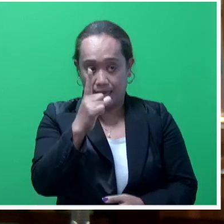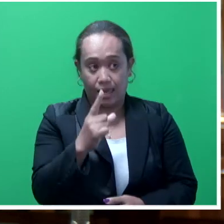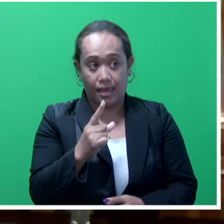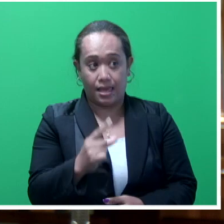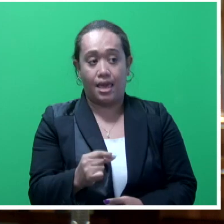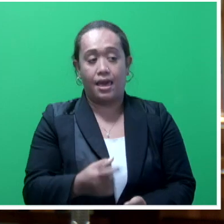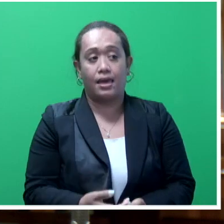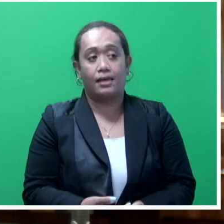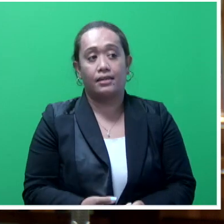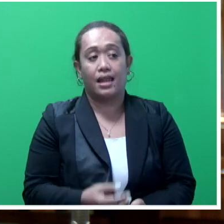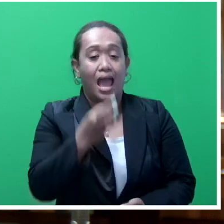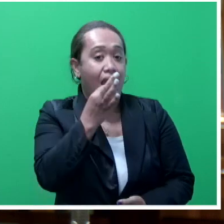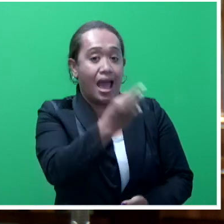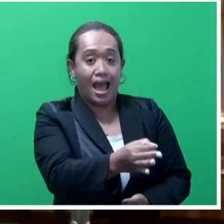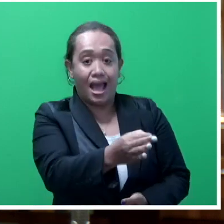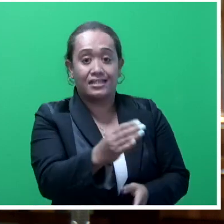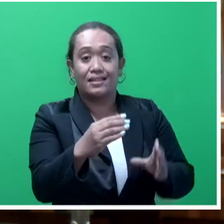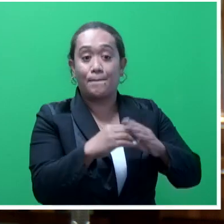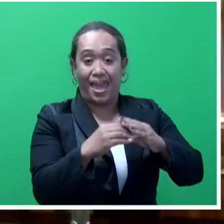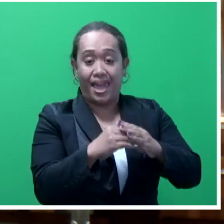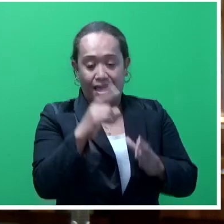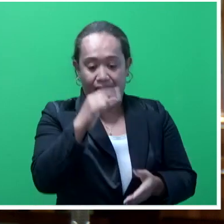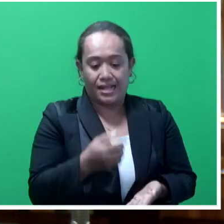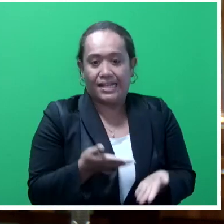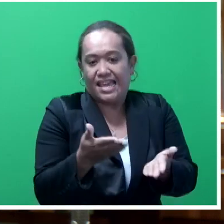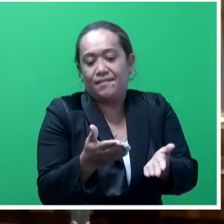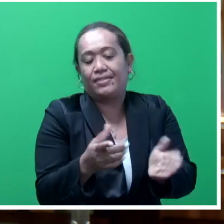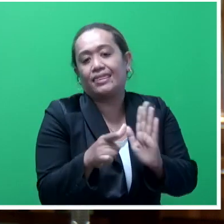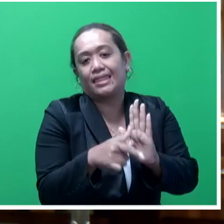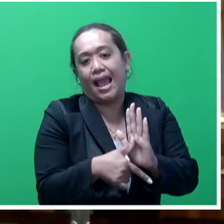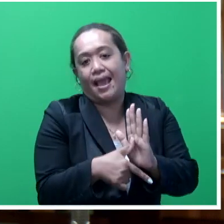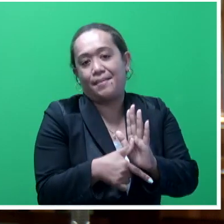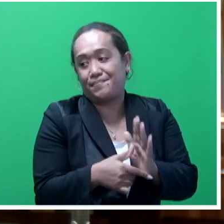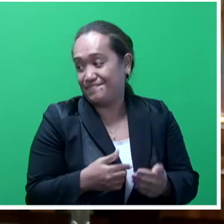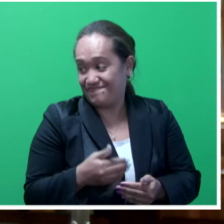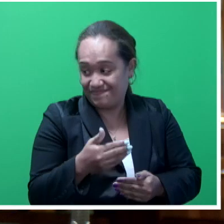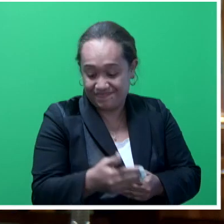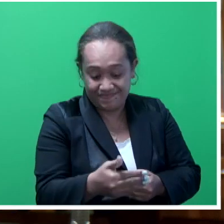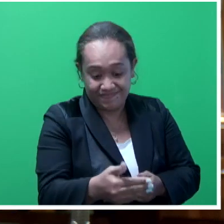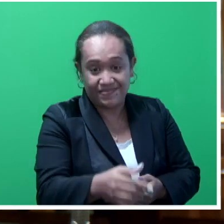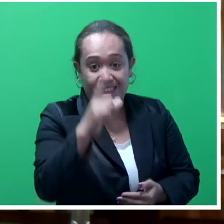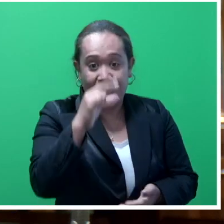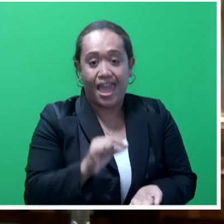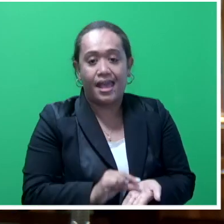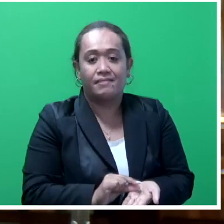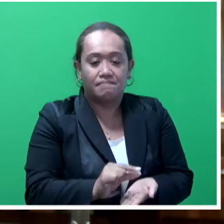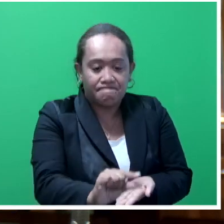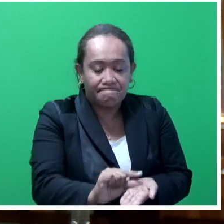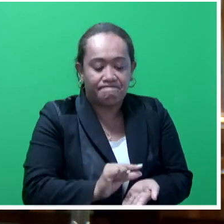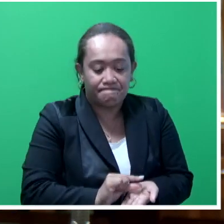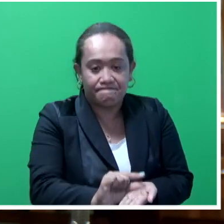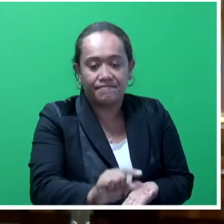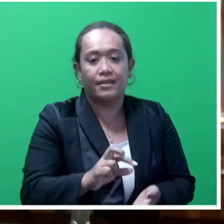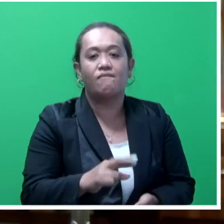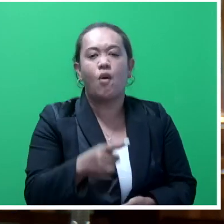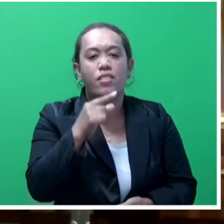and persuades the banks to ensure that they give these people enough time to help make ends meet. In